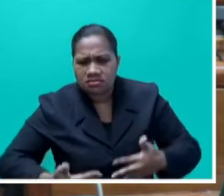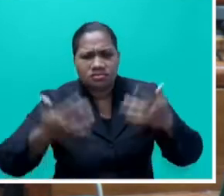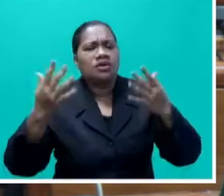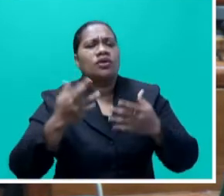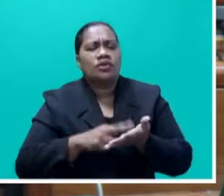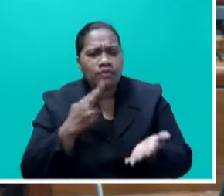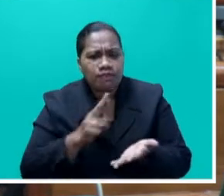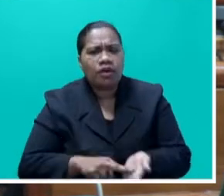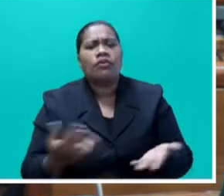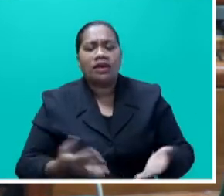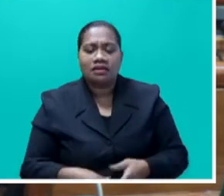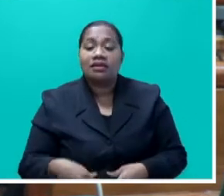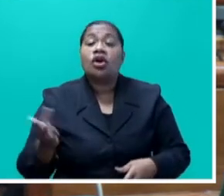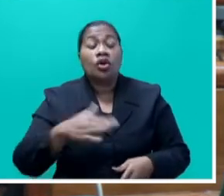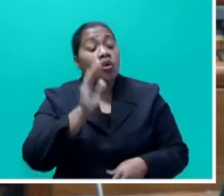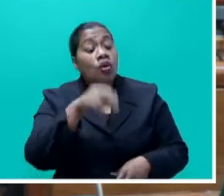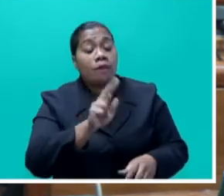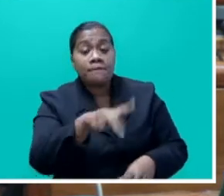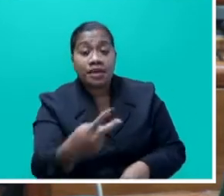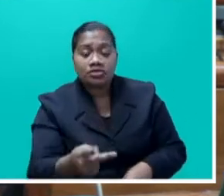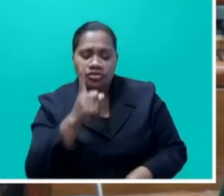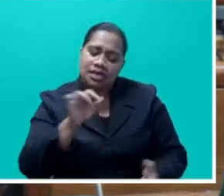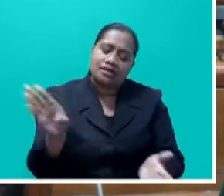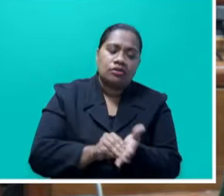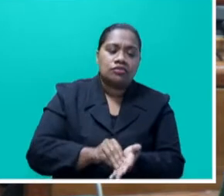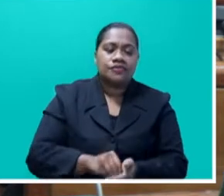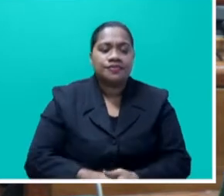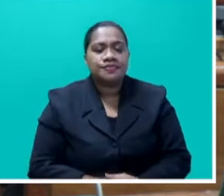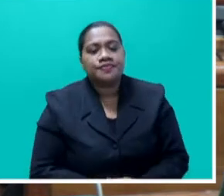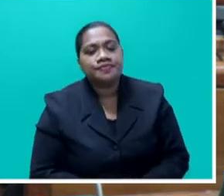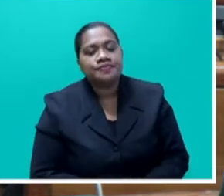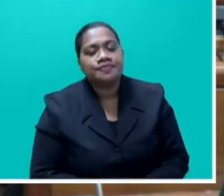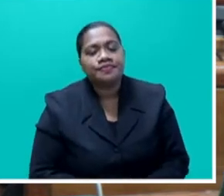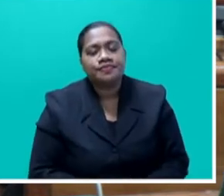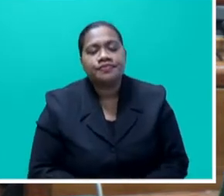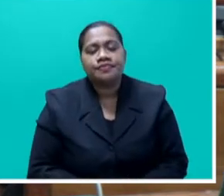and download it. Go to our homepage and download it. Go to our homepage and download it, Mr Speaker say.